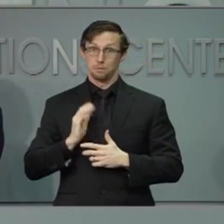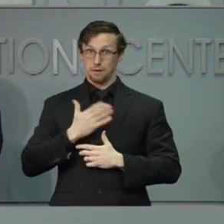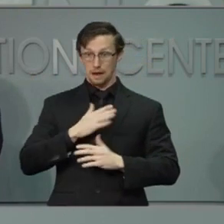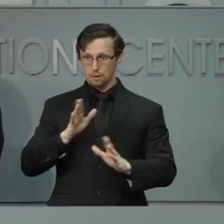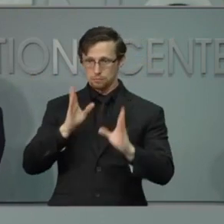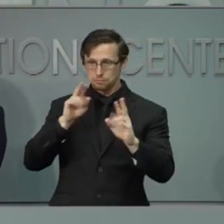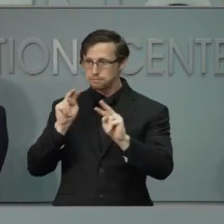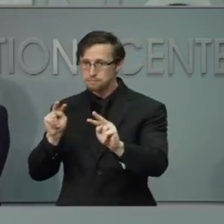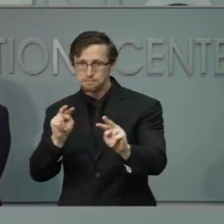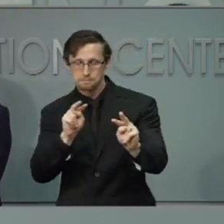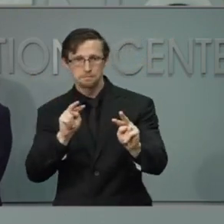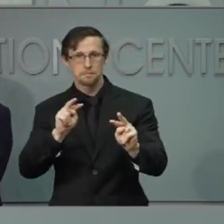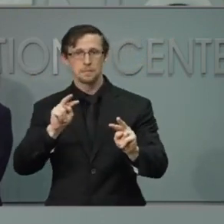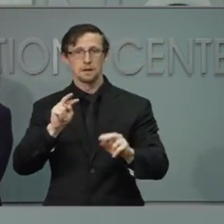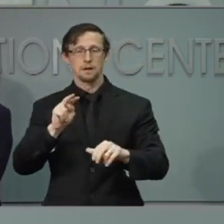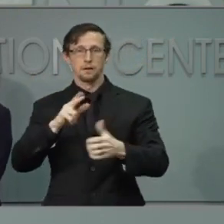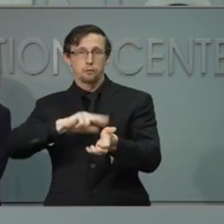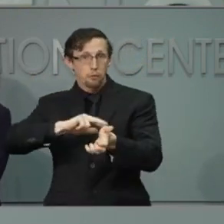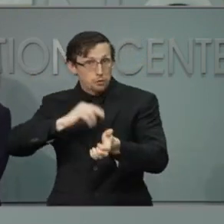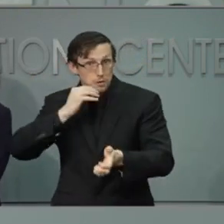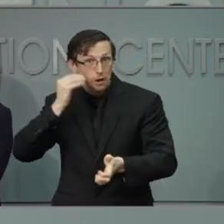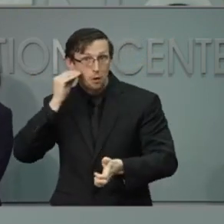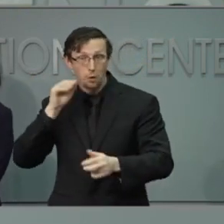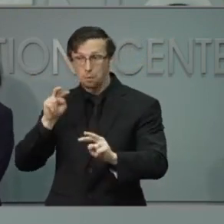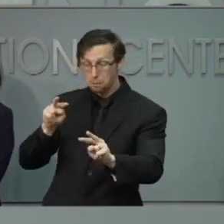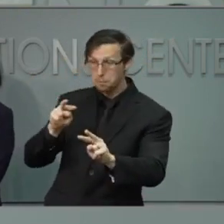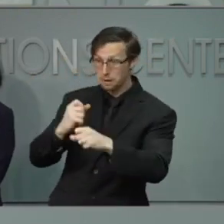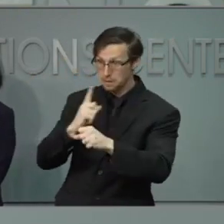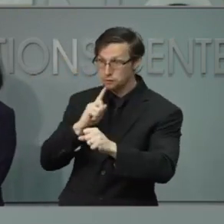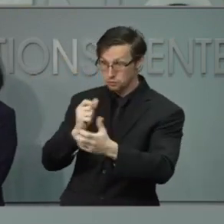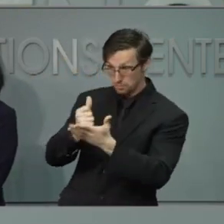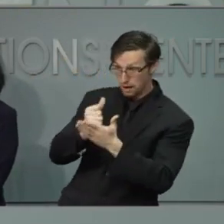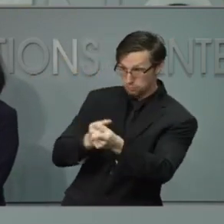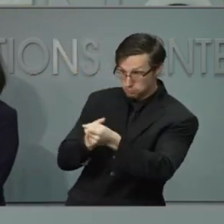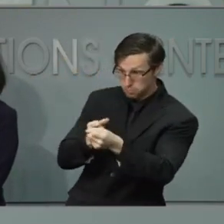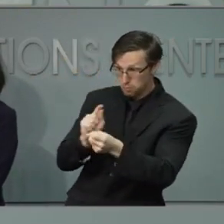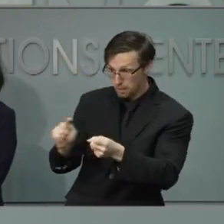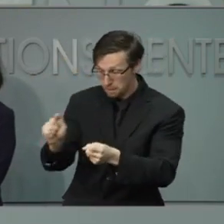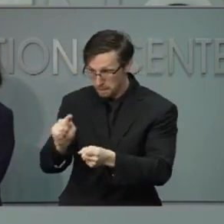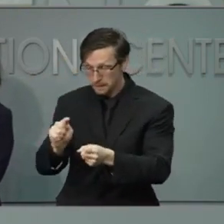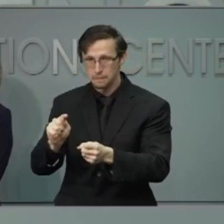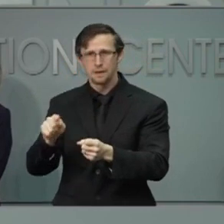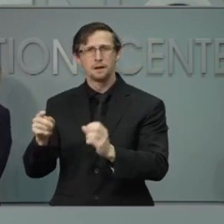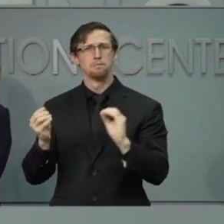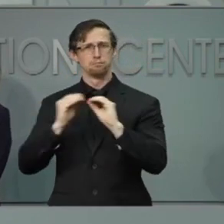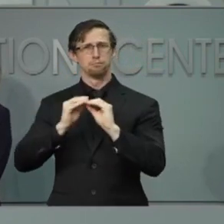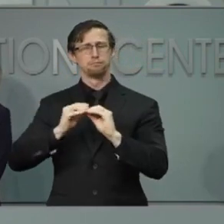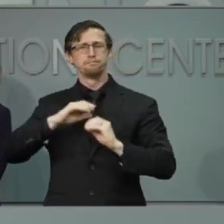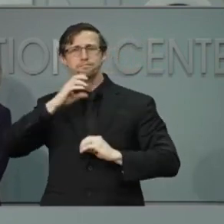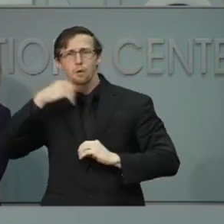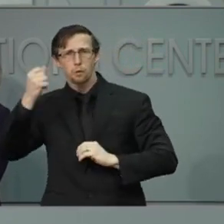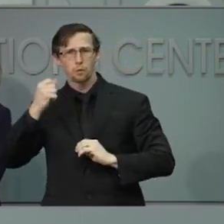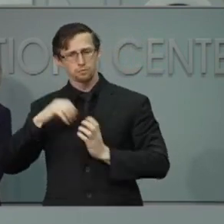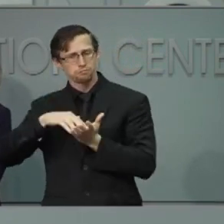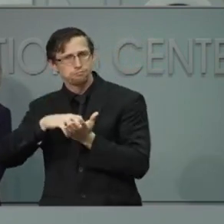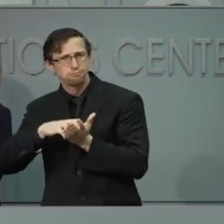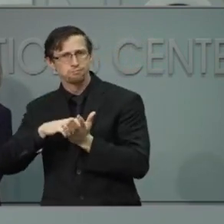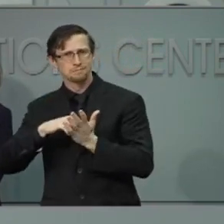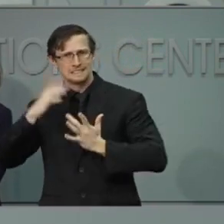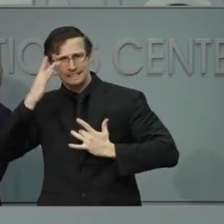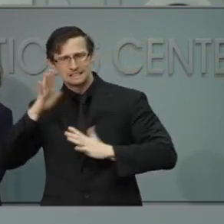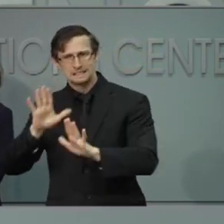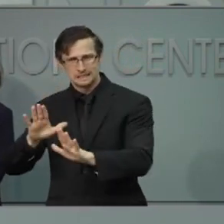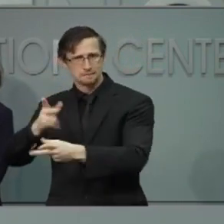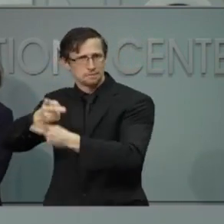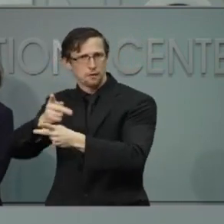been in our long-term care and nursing home space to make sure we can focus on our frail that are in those spaces.